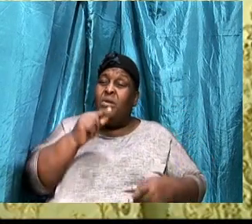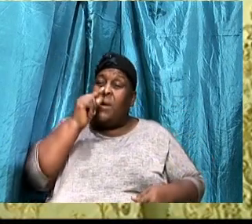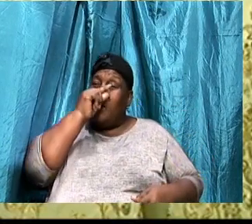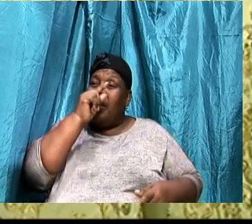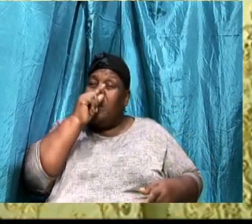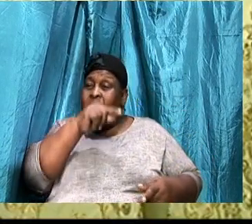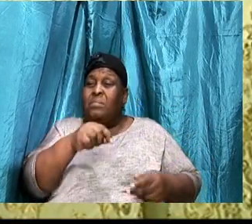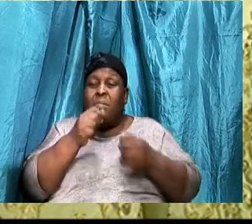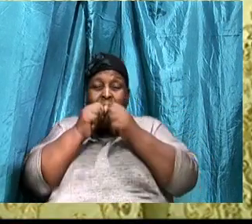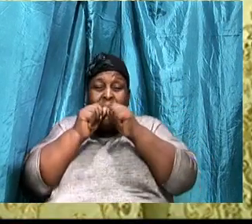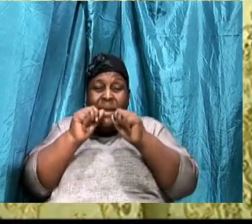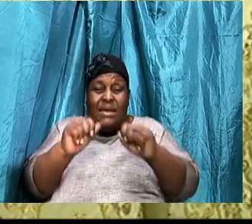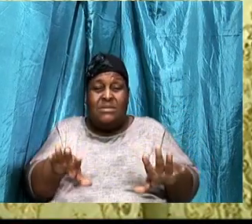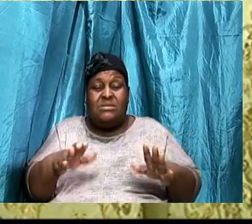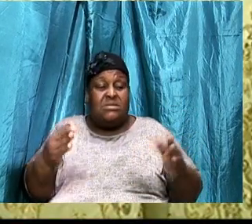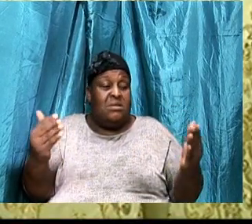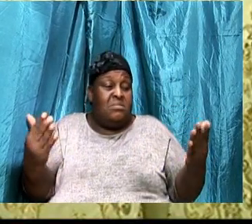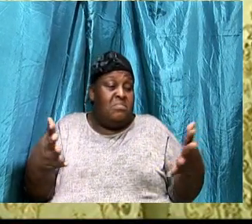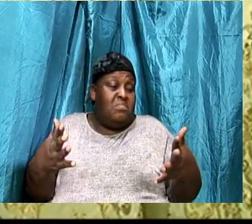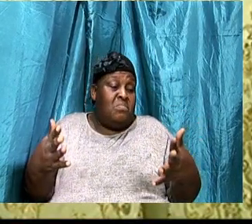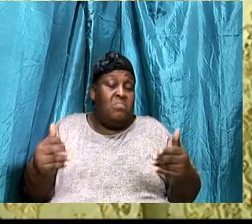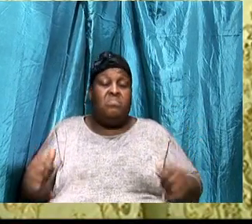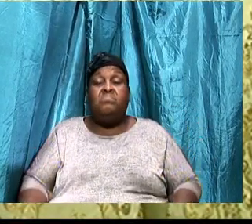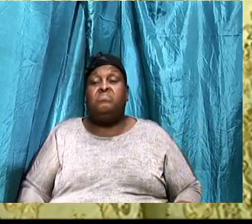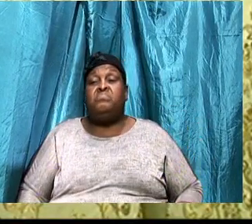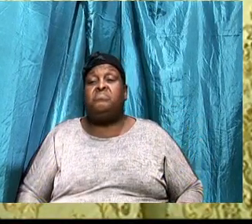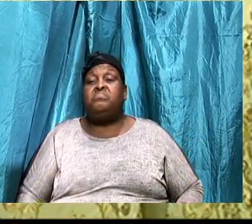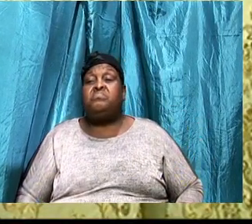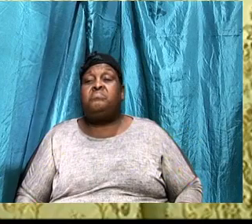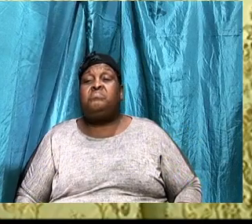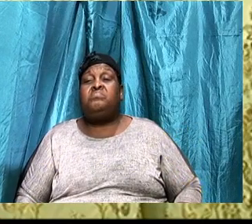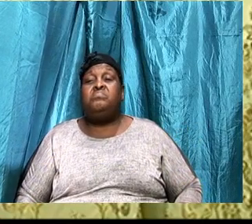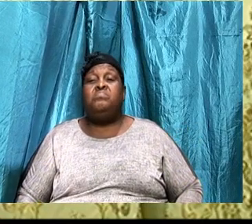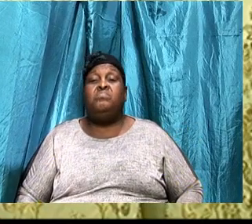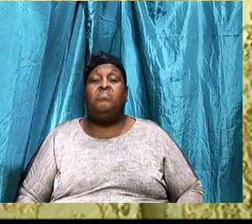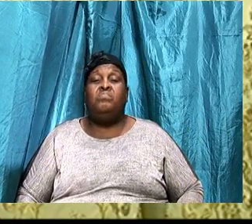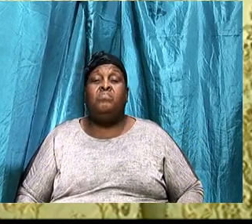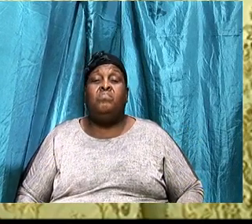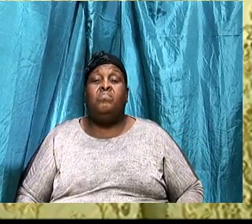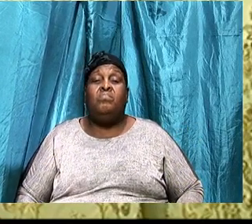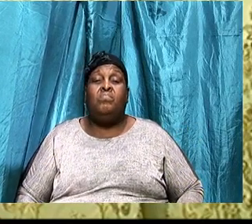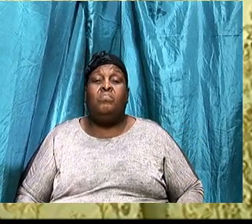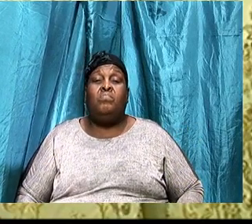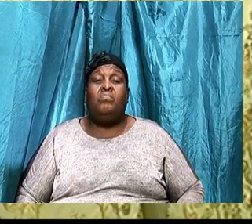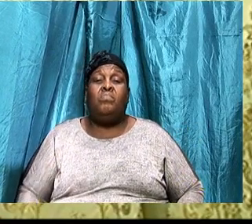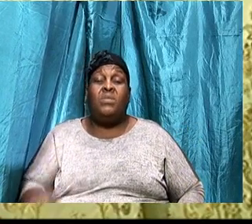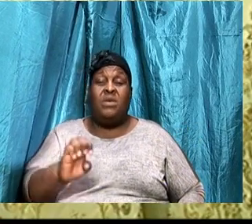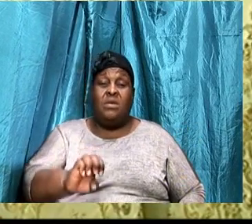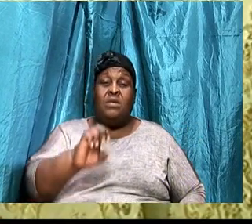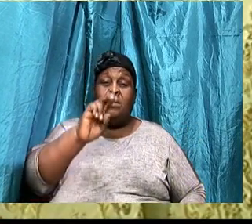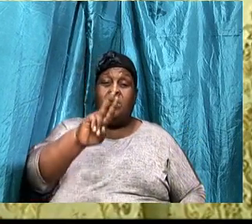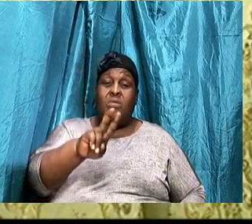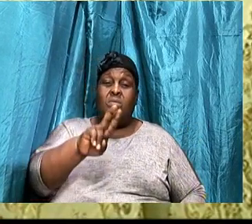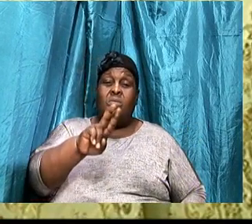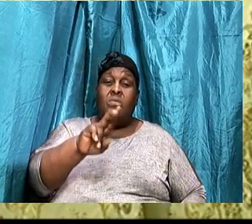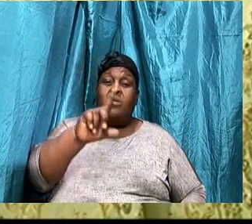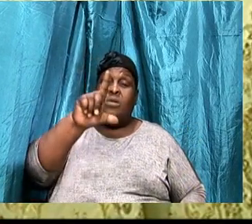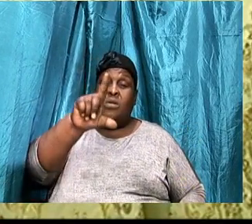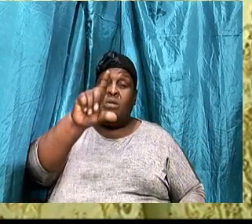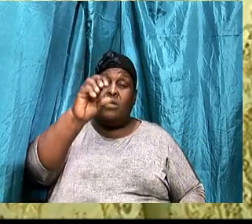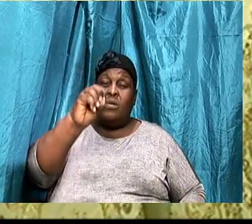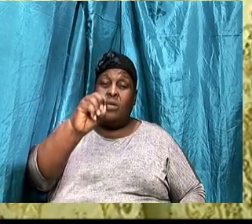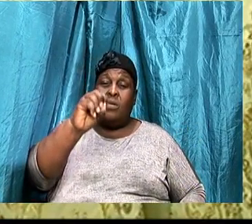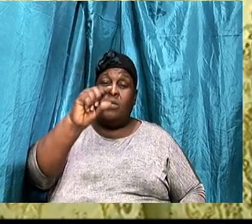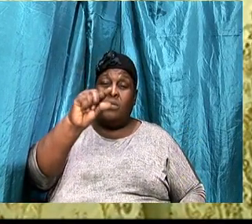here, Is eulogia. Which means benefit. So you are